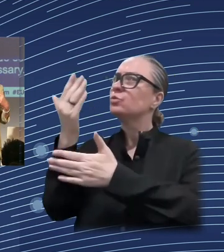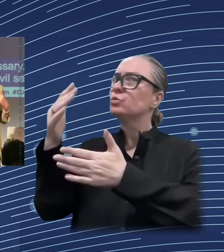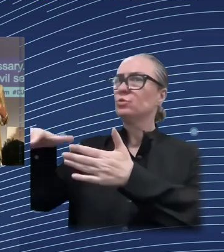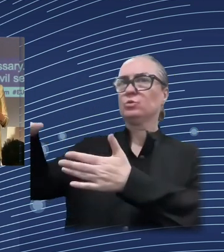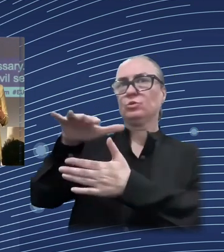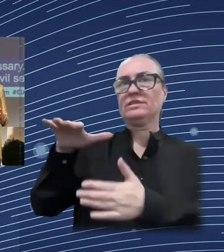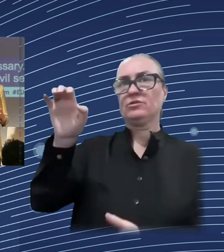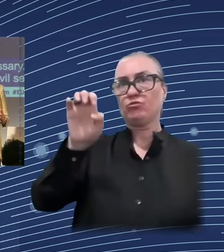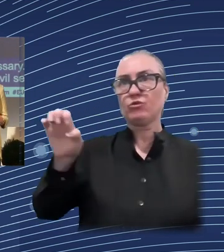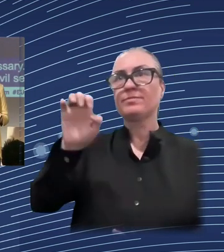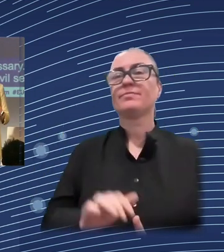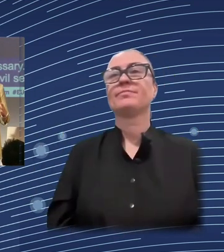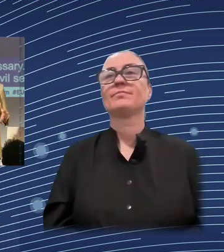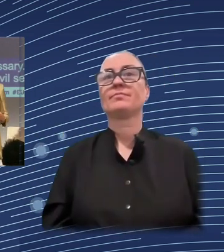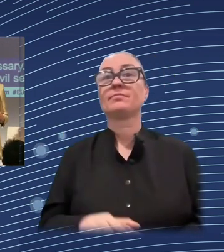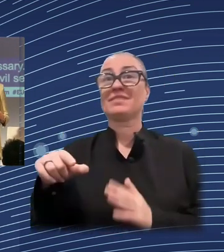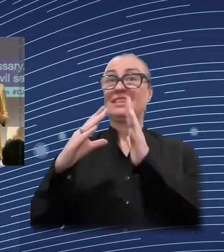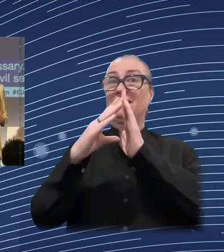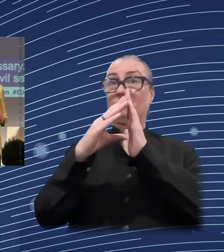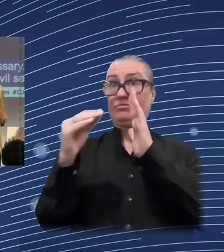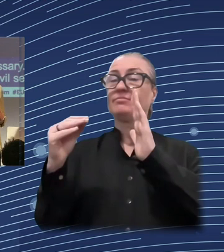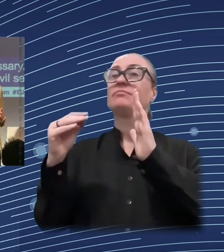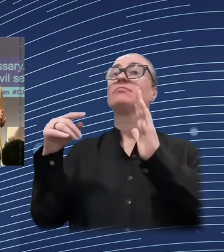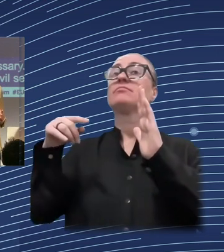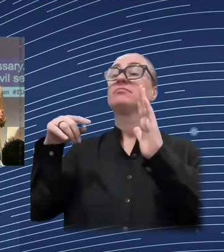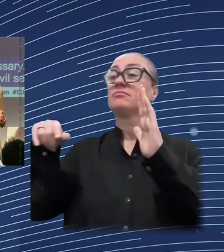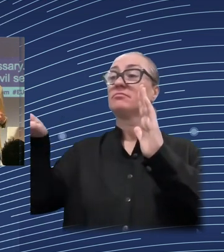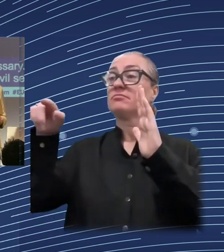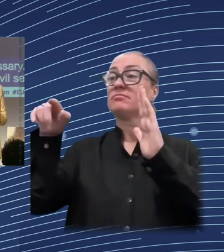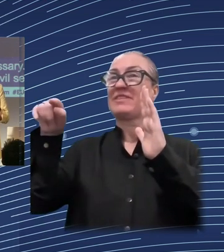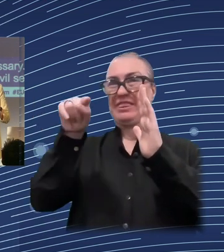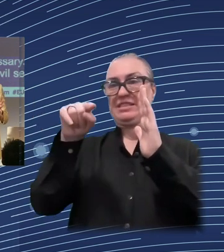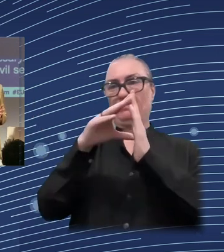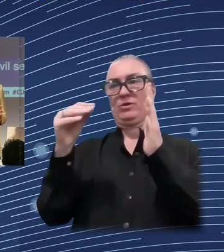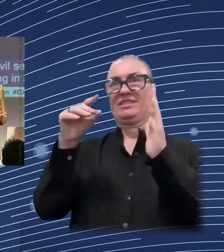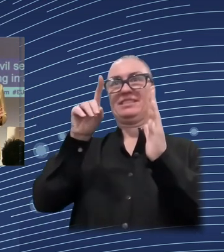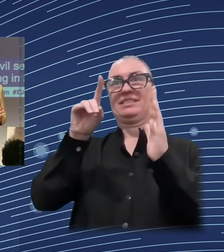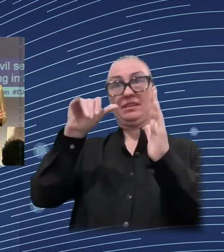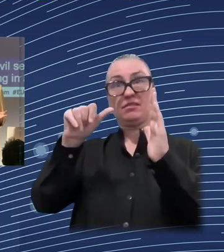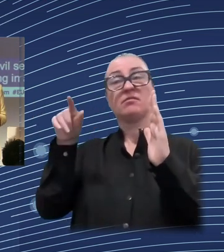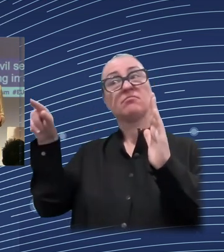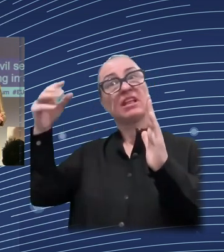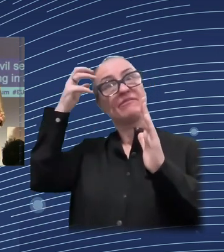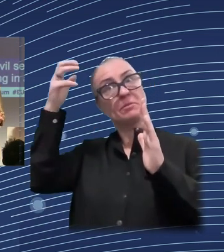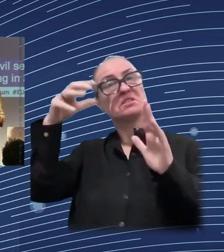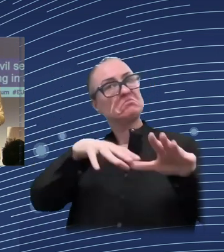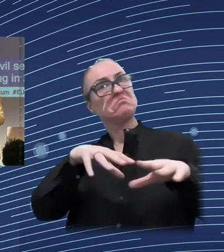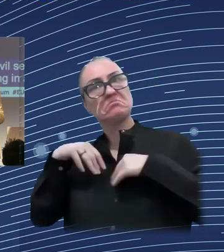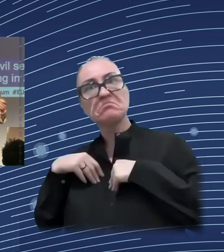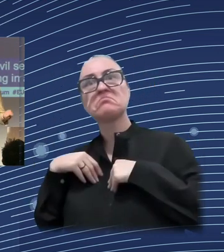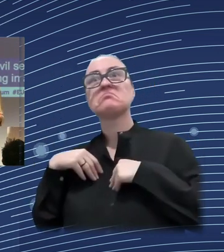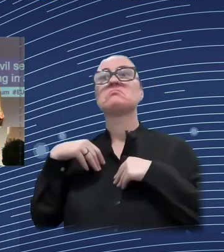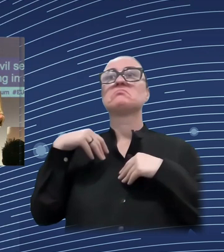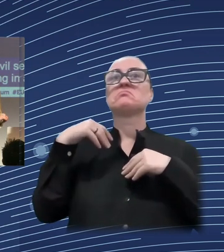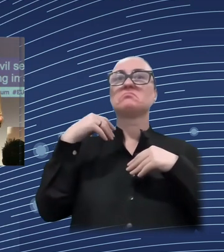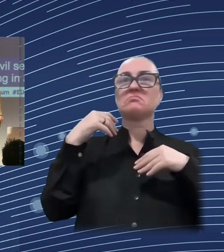to year, you might have new people coming in being expected to run a distributional impact assessment with no idea where to start. So that's our job to,